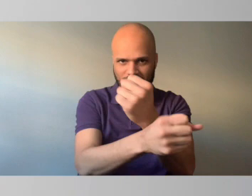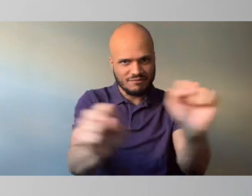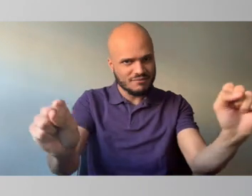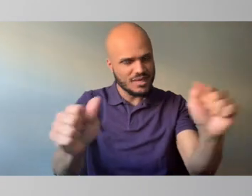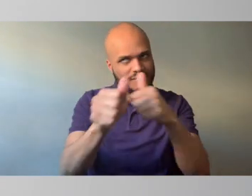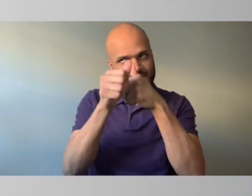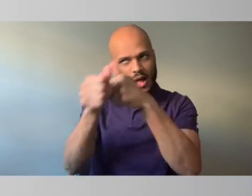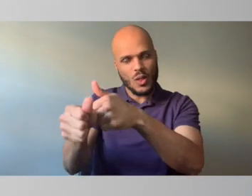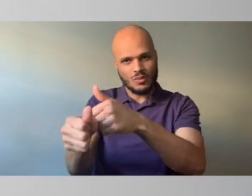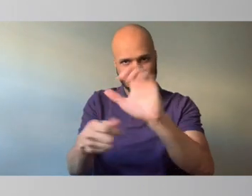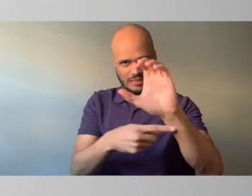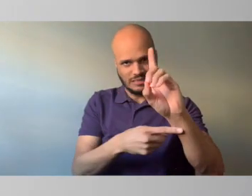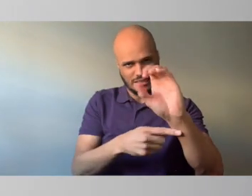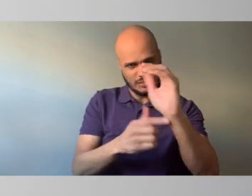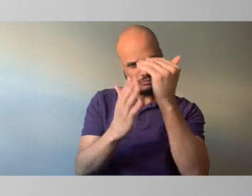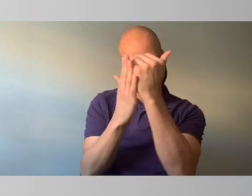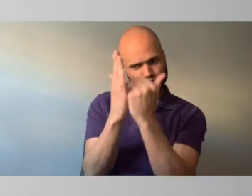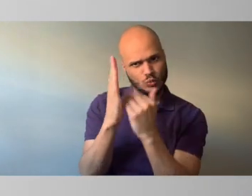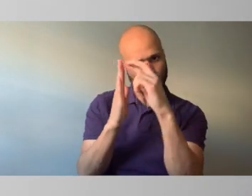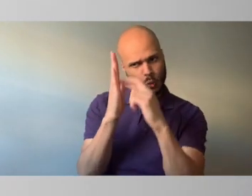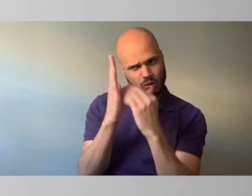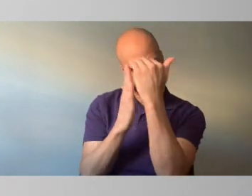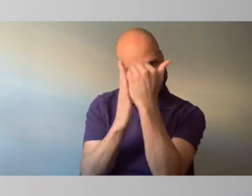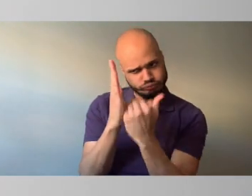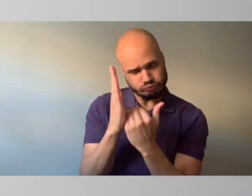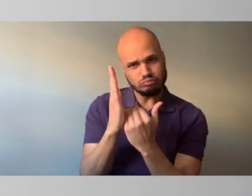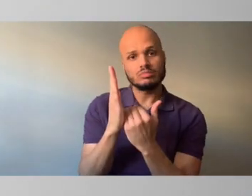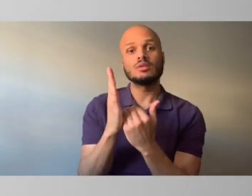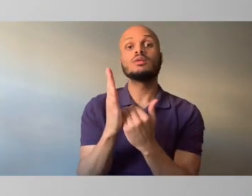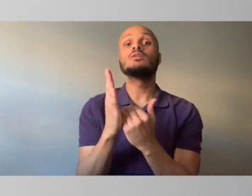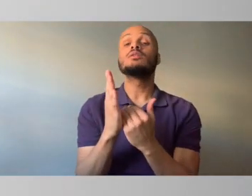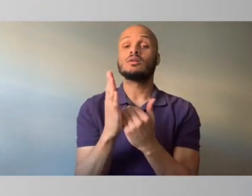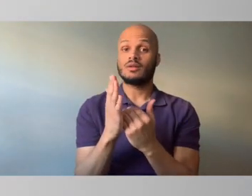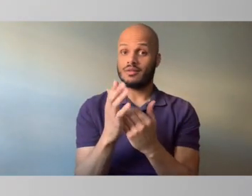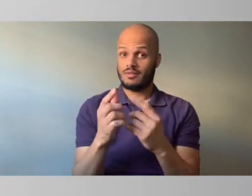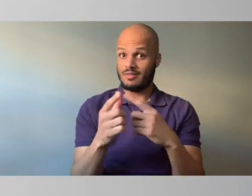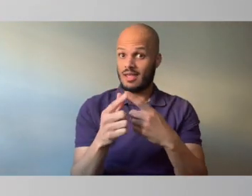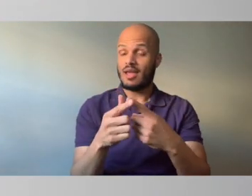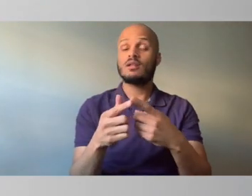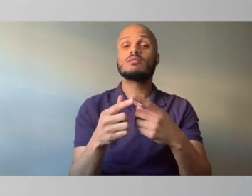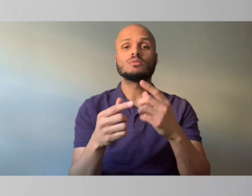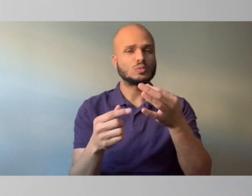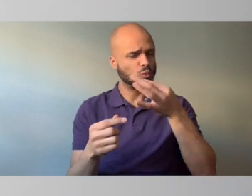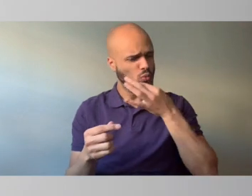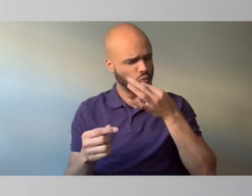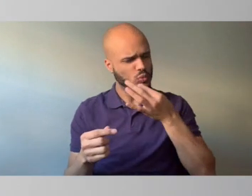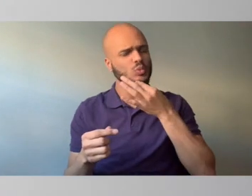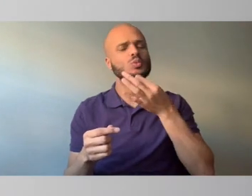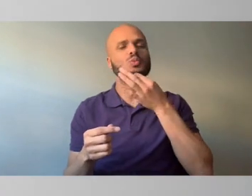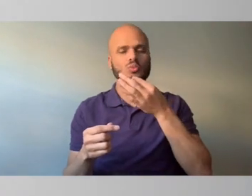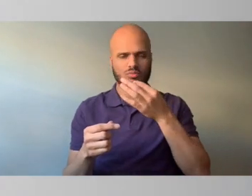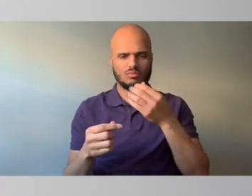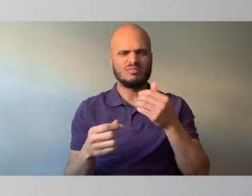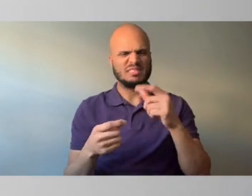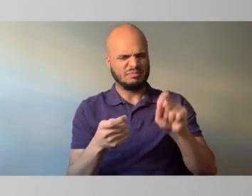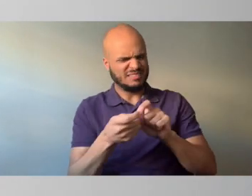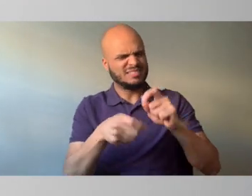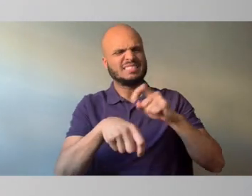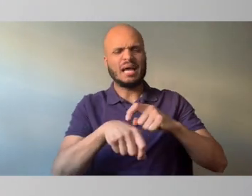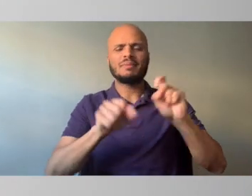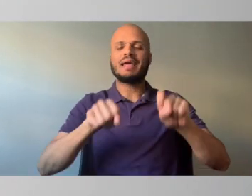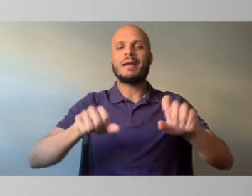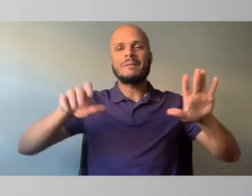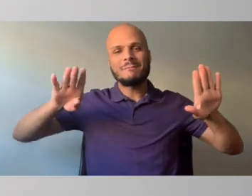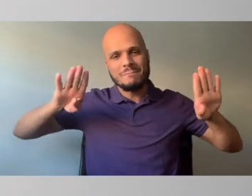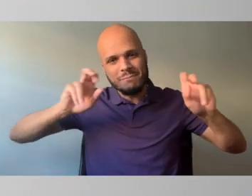given to us. And at that appointed time, listen, we'll be able to come and gather and fellowship with one another and enjoy the presence